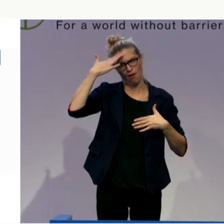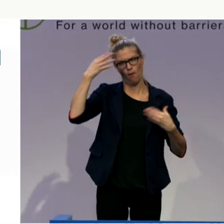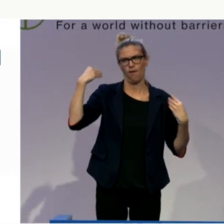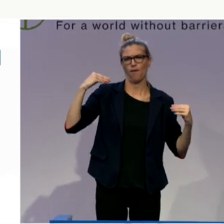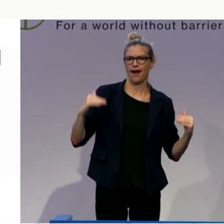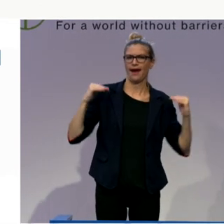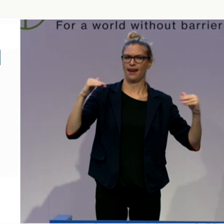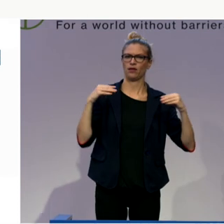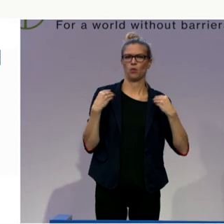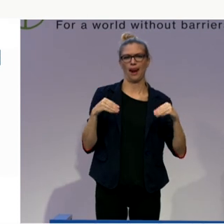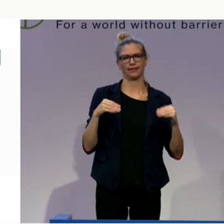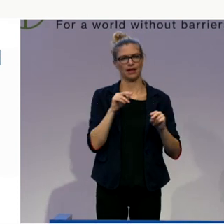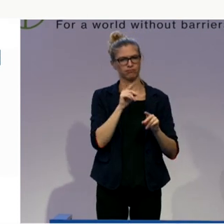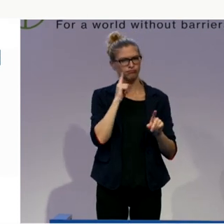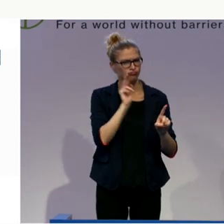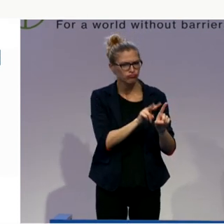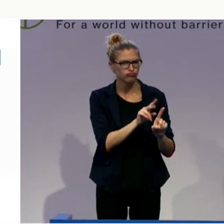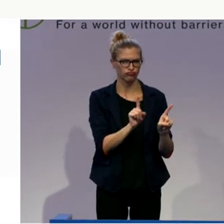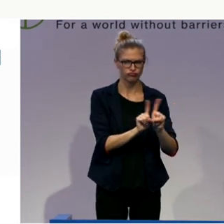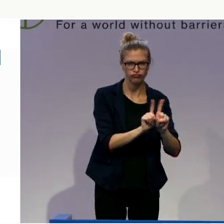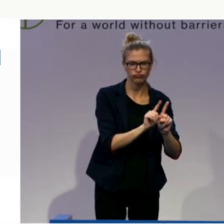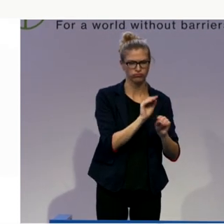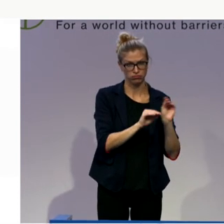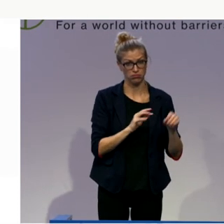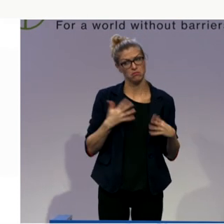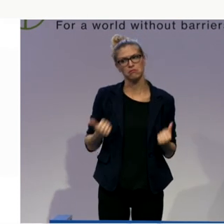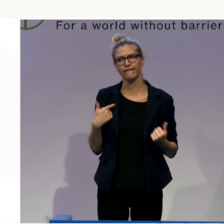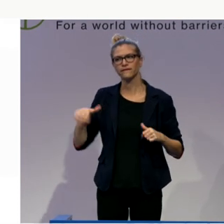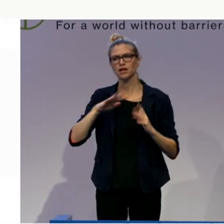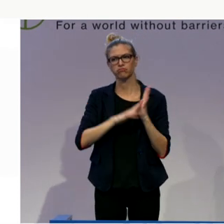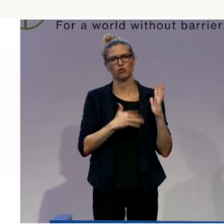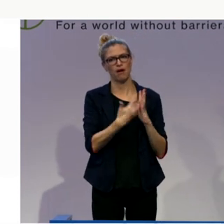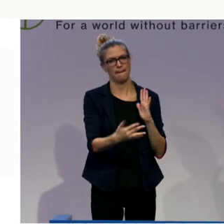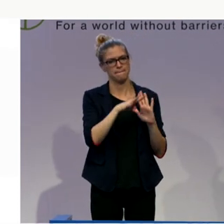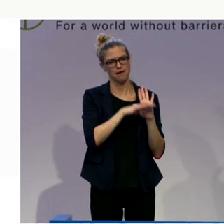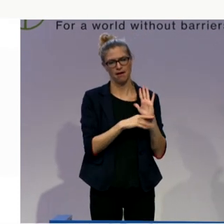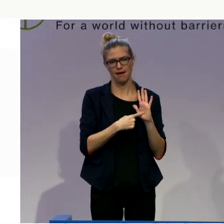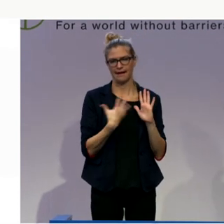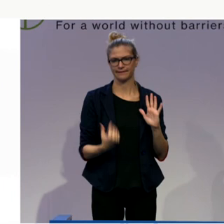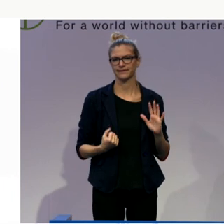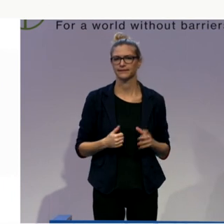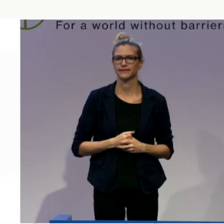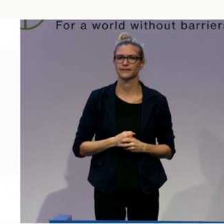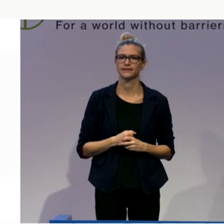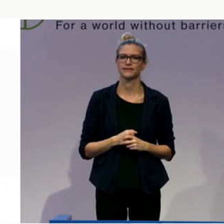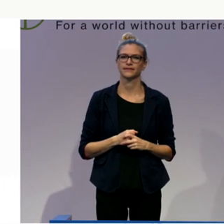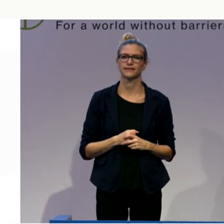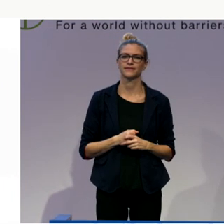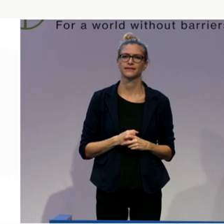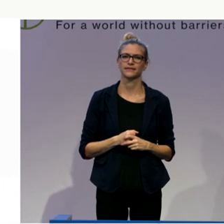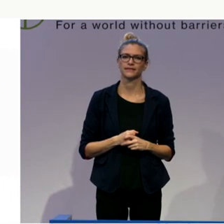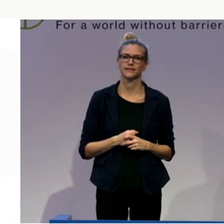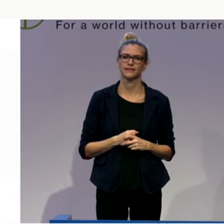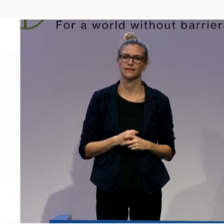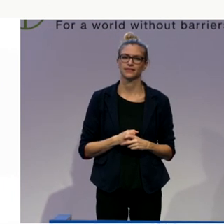that is defined within the program of this. So that would be the program when you come from the rights perspective